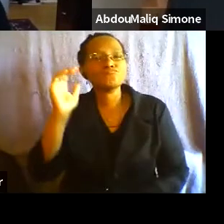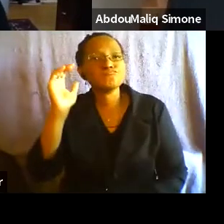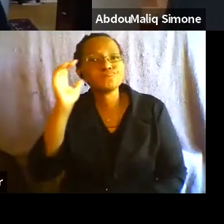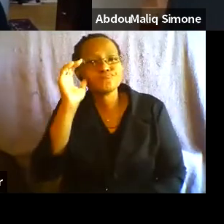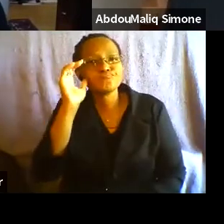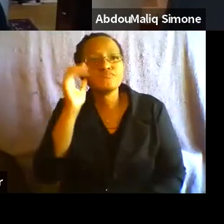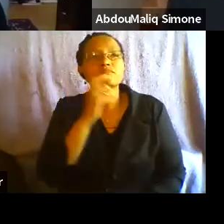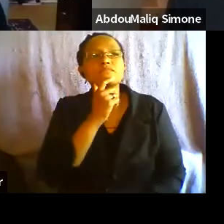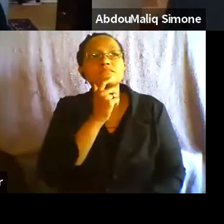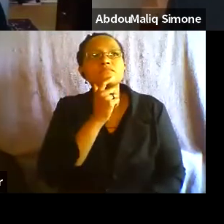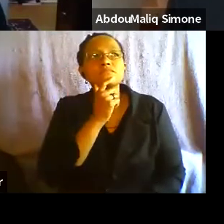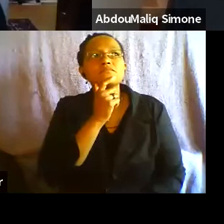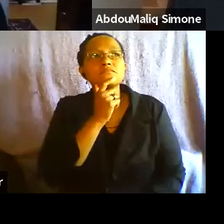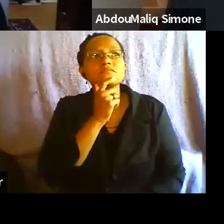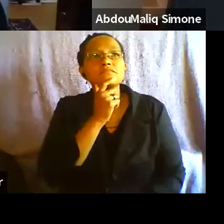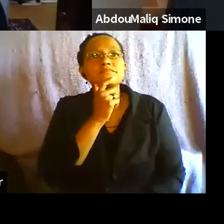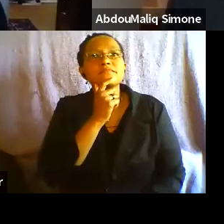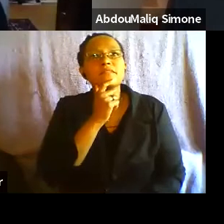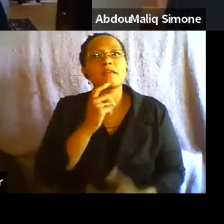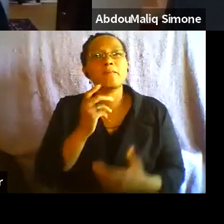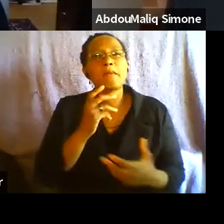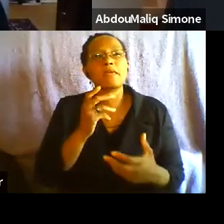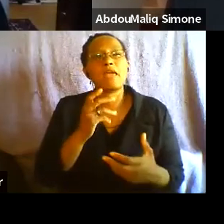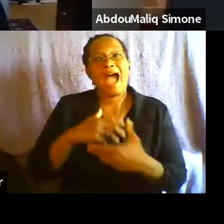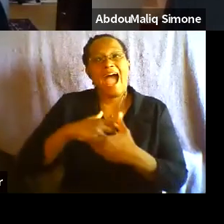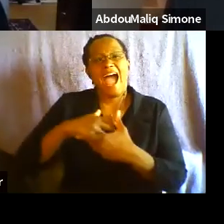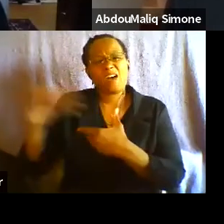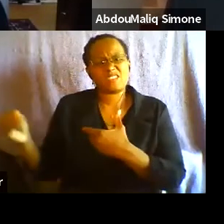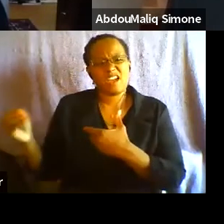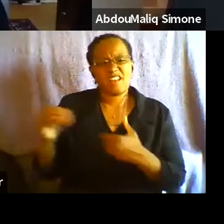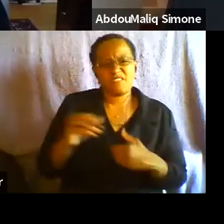to stay a little bit outside of the U.S. to begin.